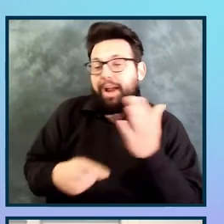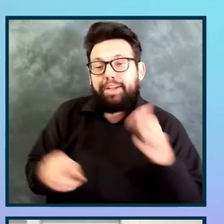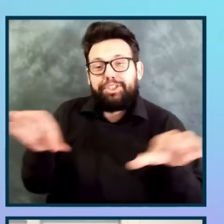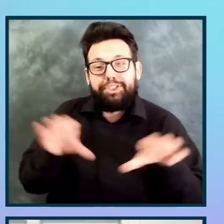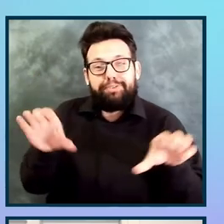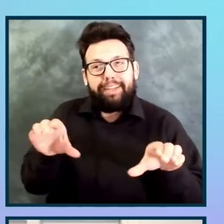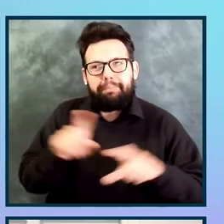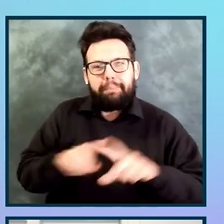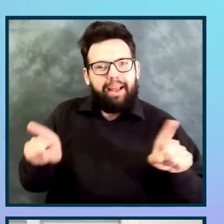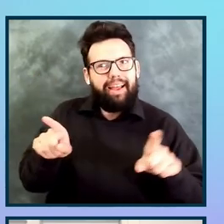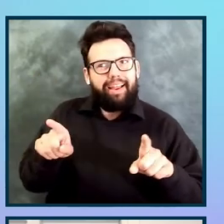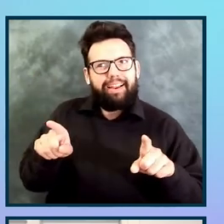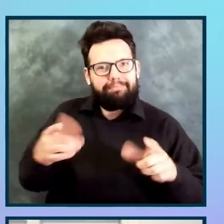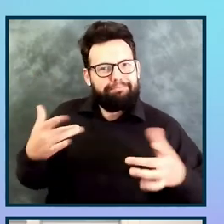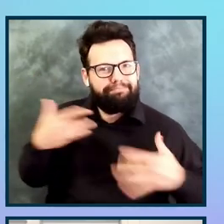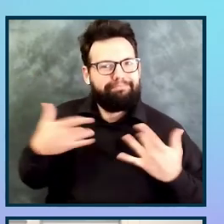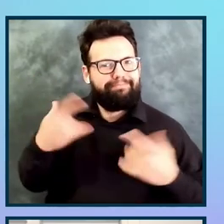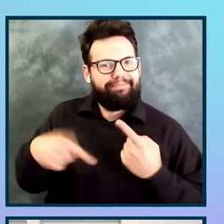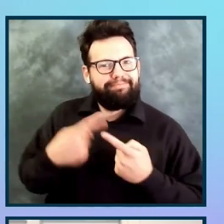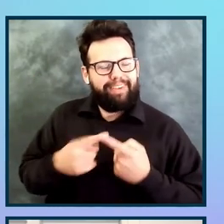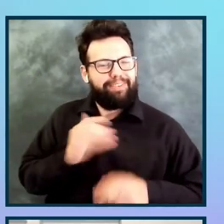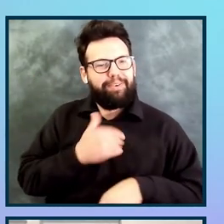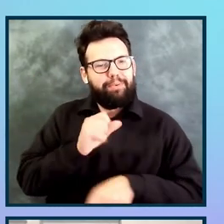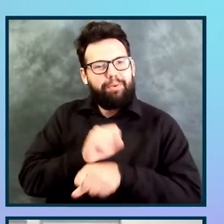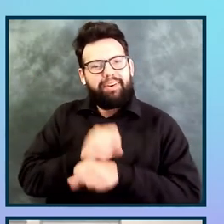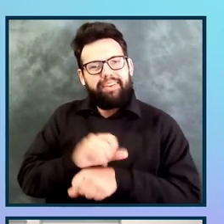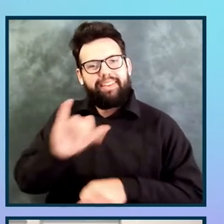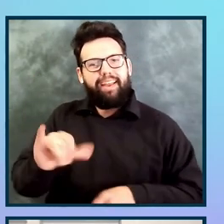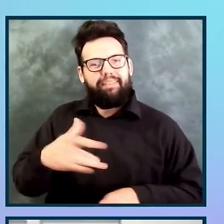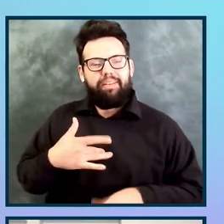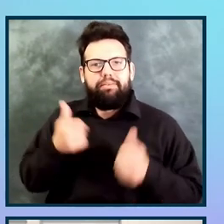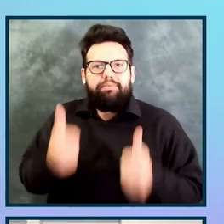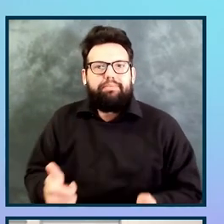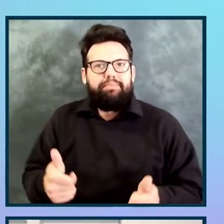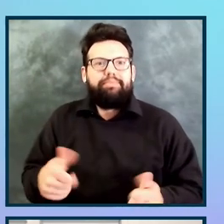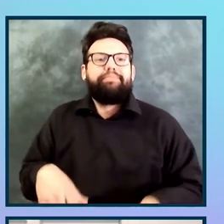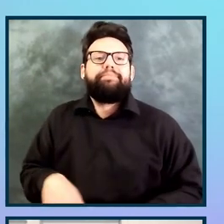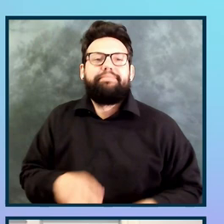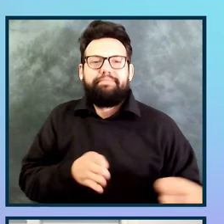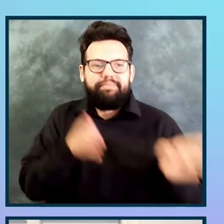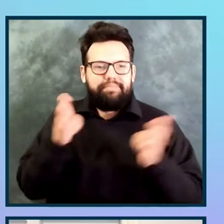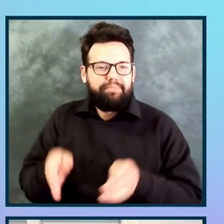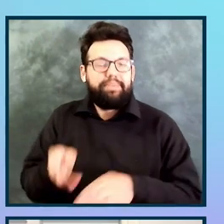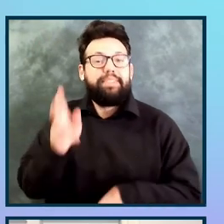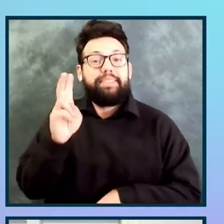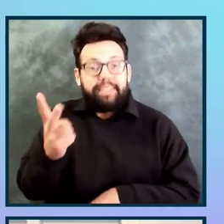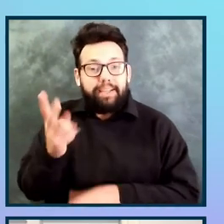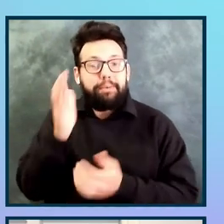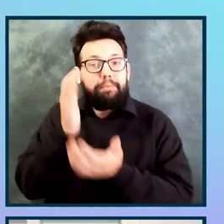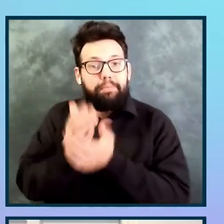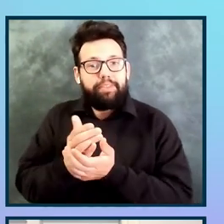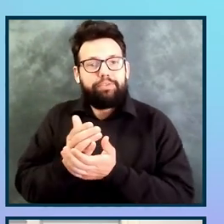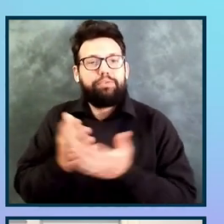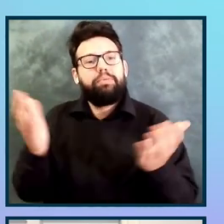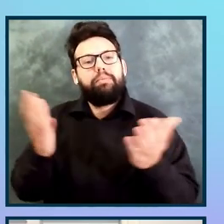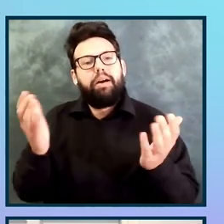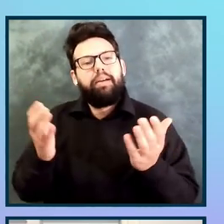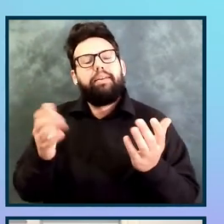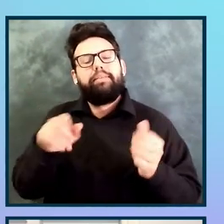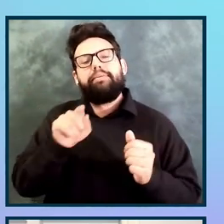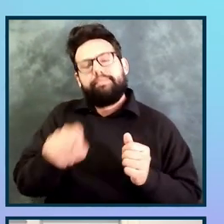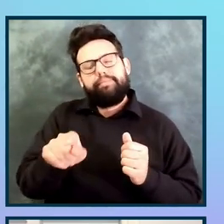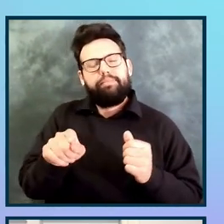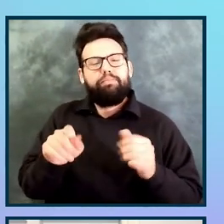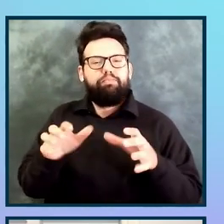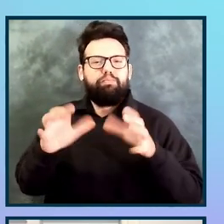about it nonetheless. And so to me, that was definitely a plus. And then the second snapshot I have is another group of children that